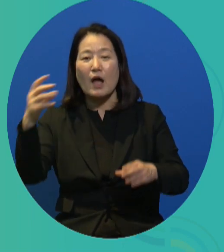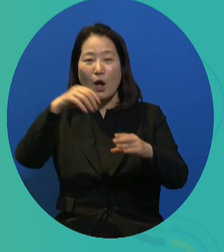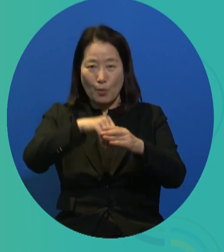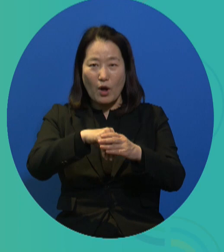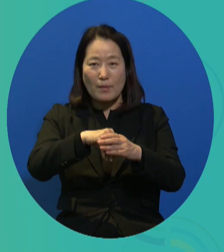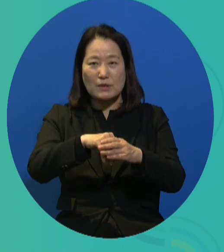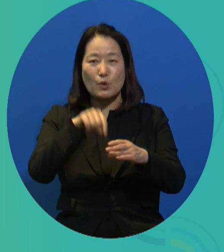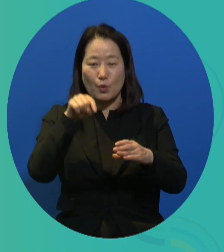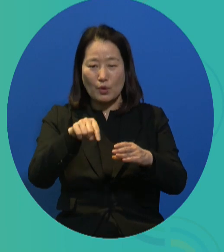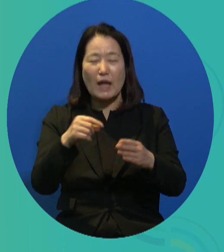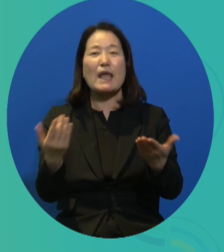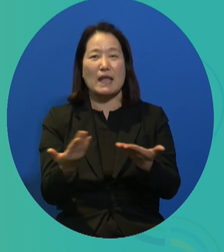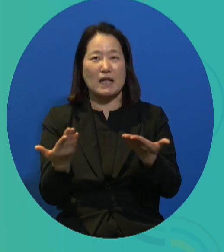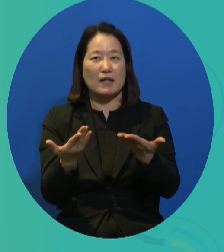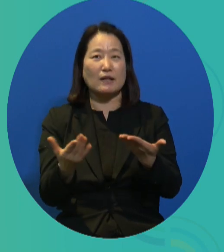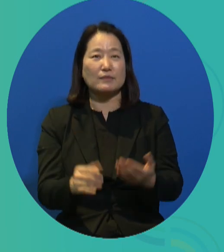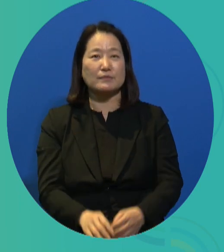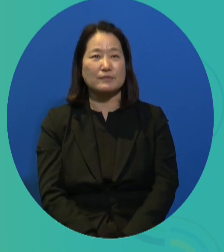all be recognized as labor.